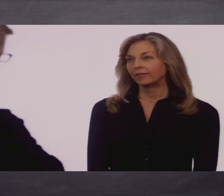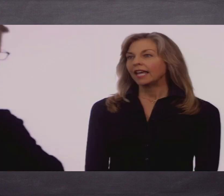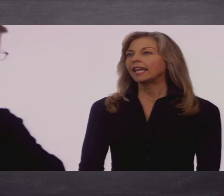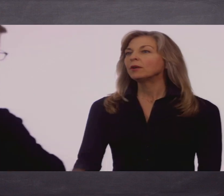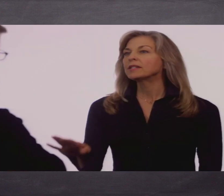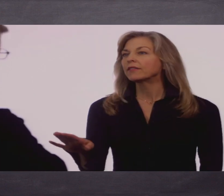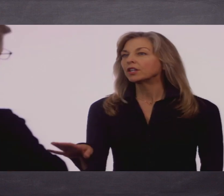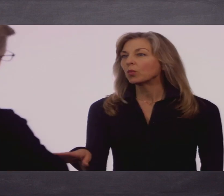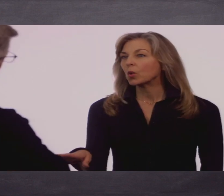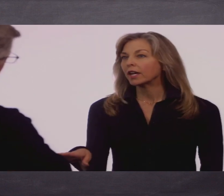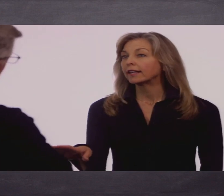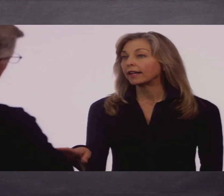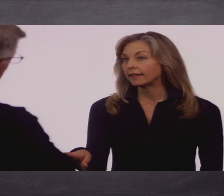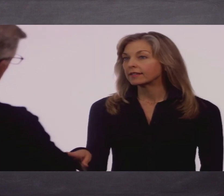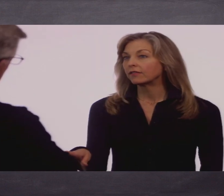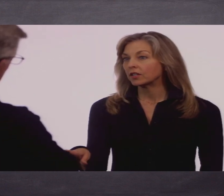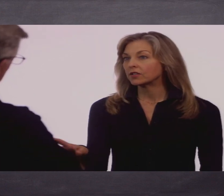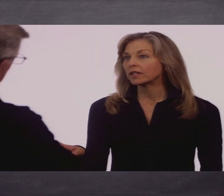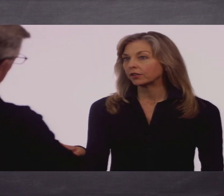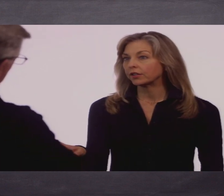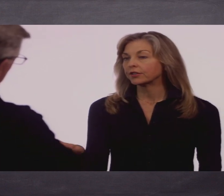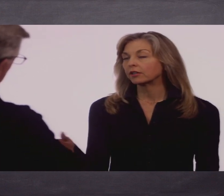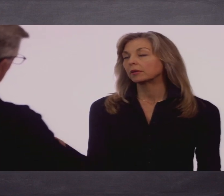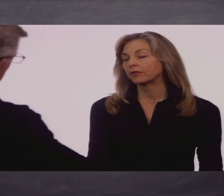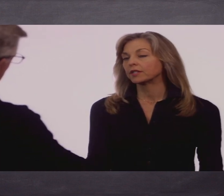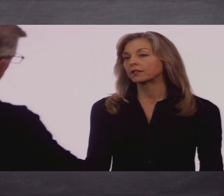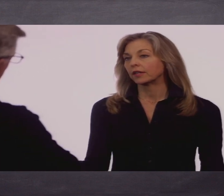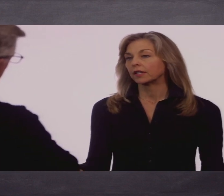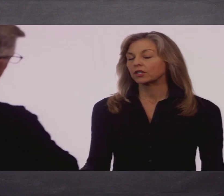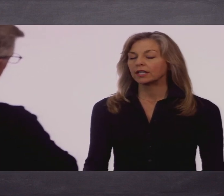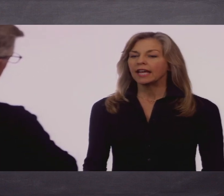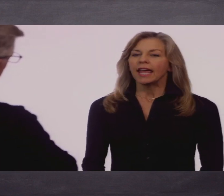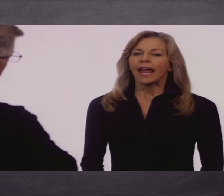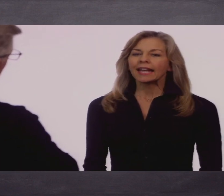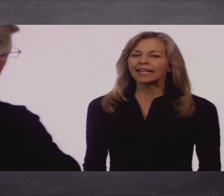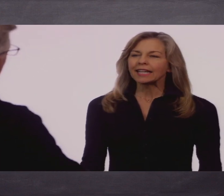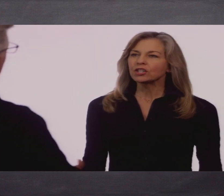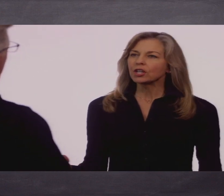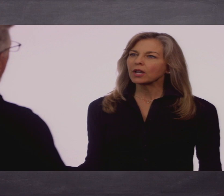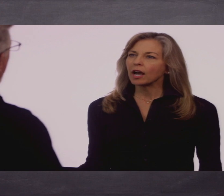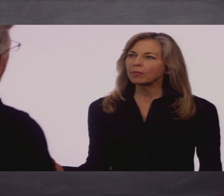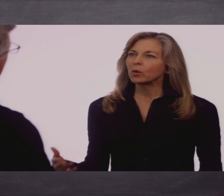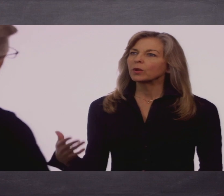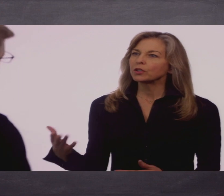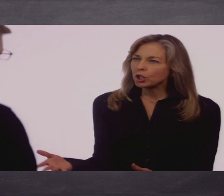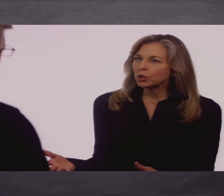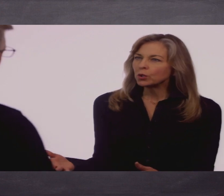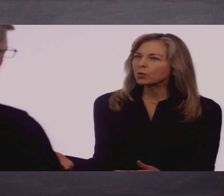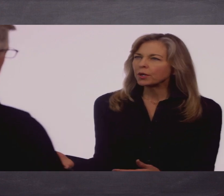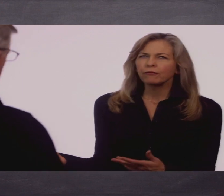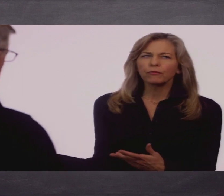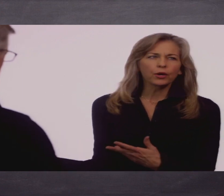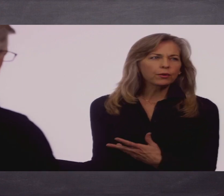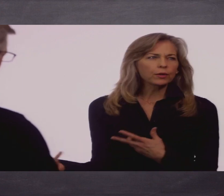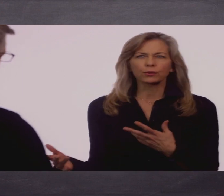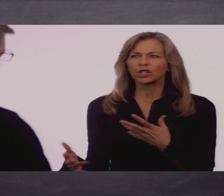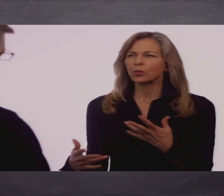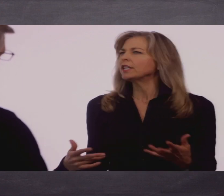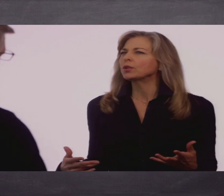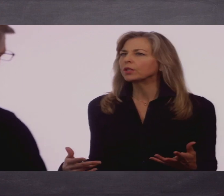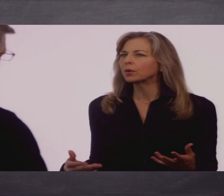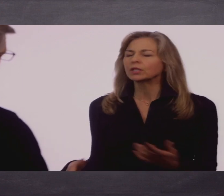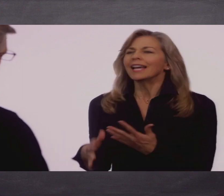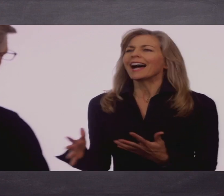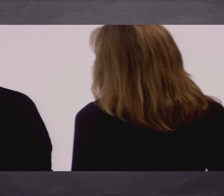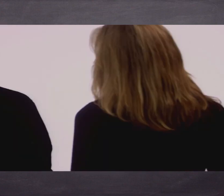Really? He was given an award at an atheist convention several years ago by my friend's foundation. And he showed up with two 24-year-olds or a